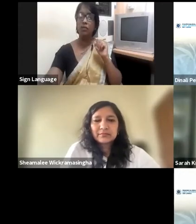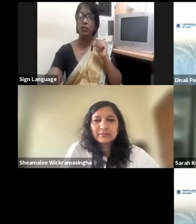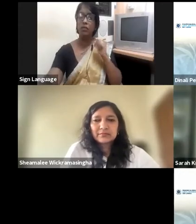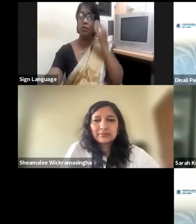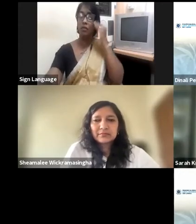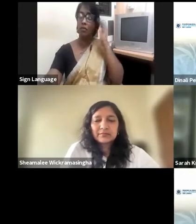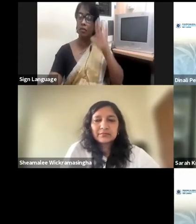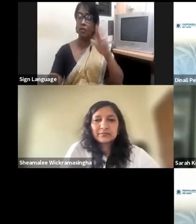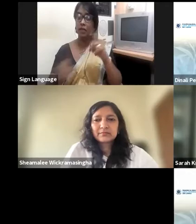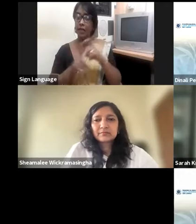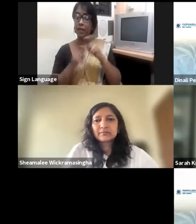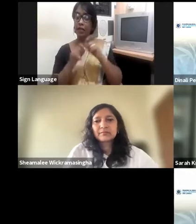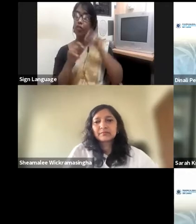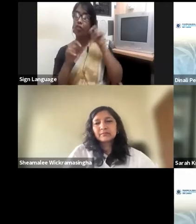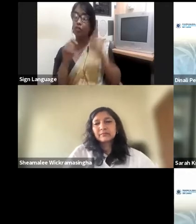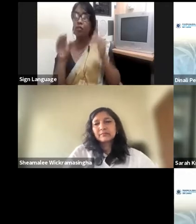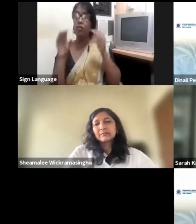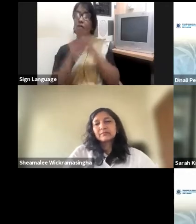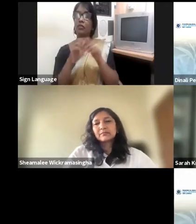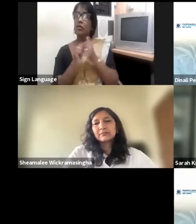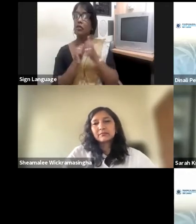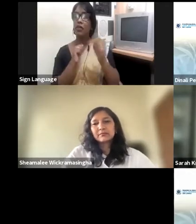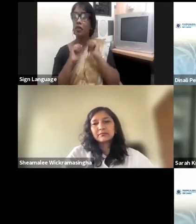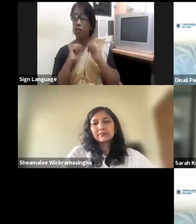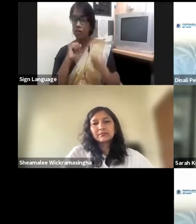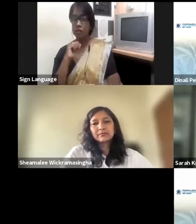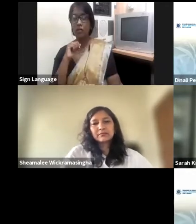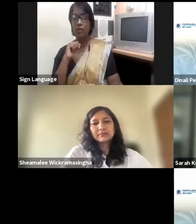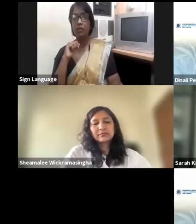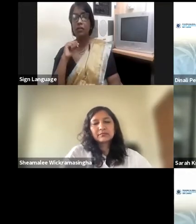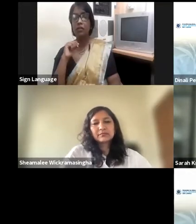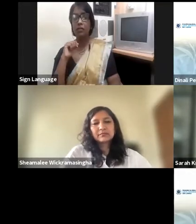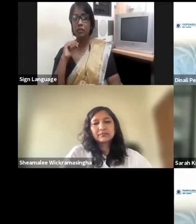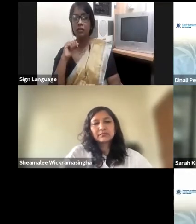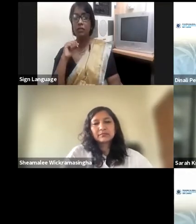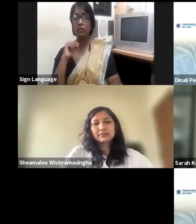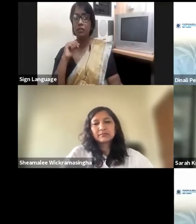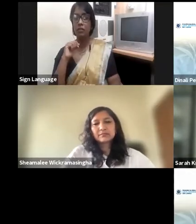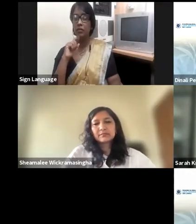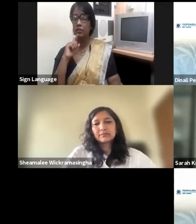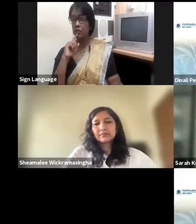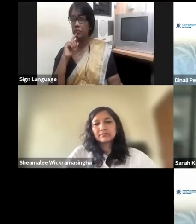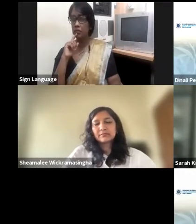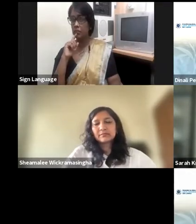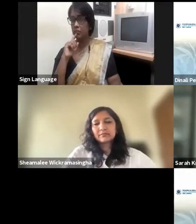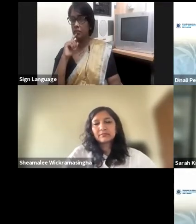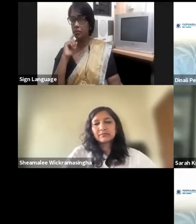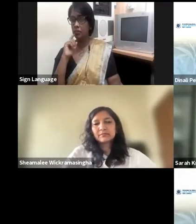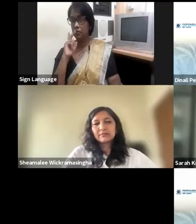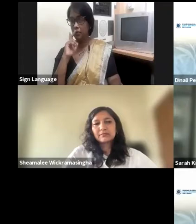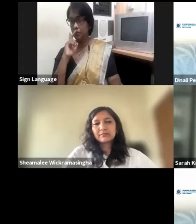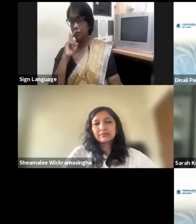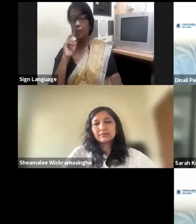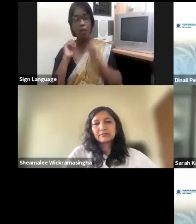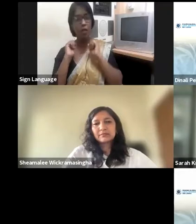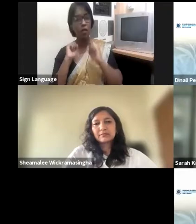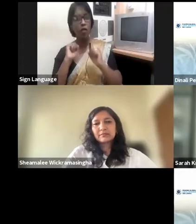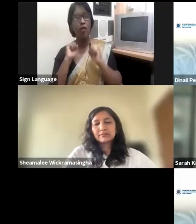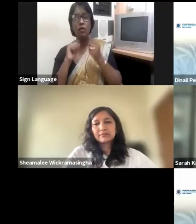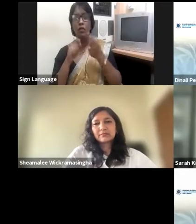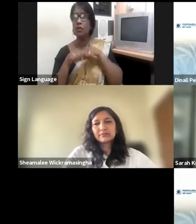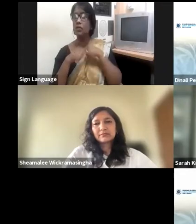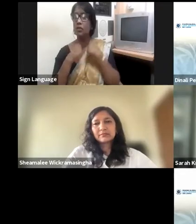So Sathathri, maybe we can start with you. What can companies meaningfully and practically do to